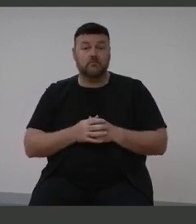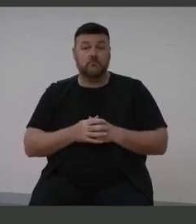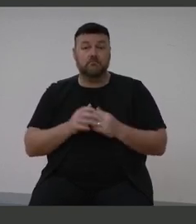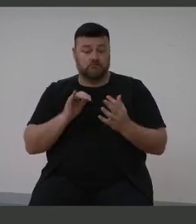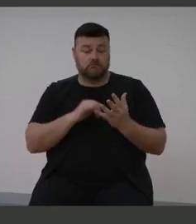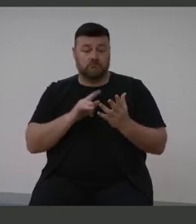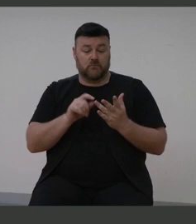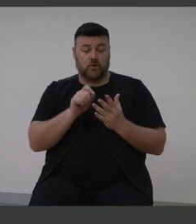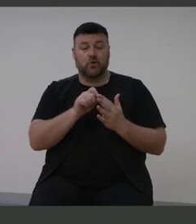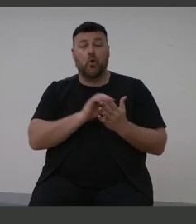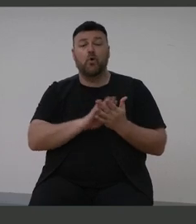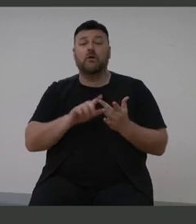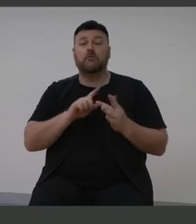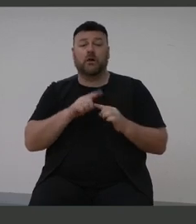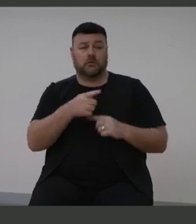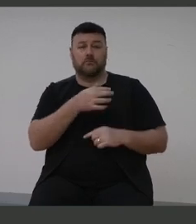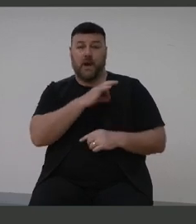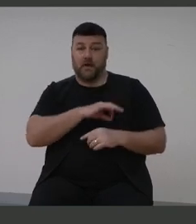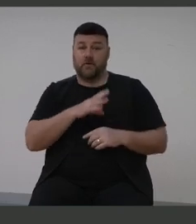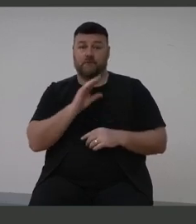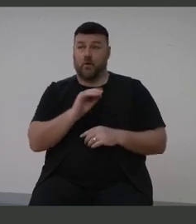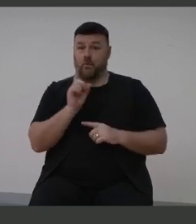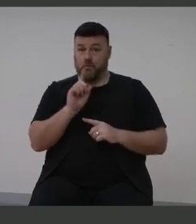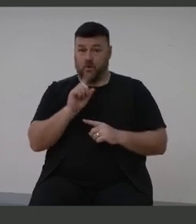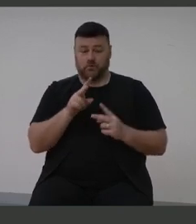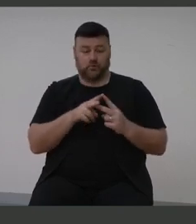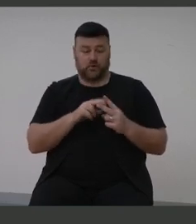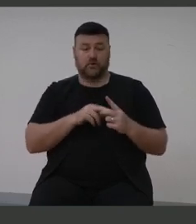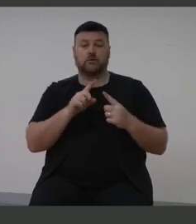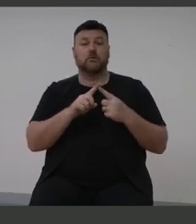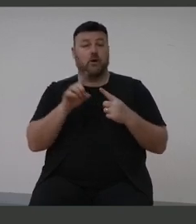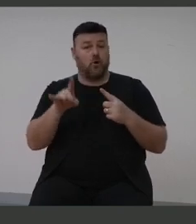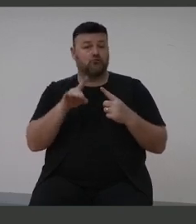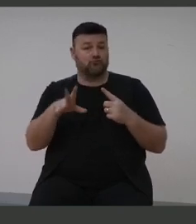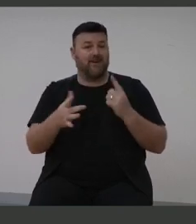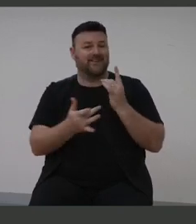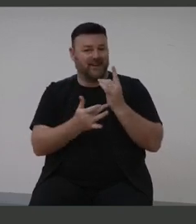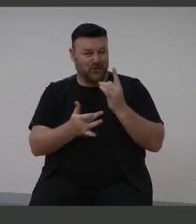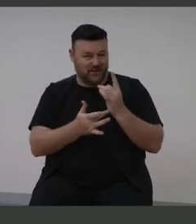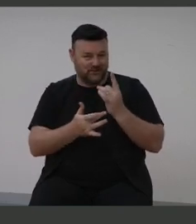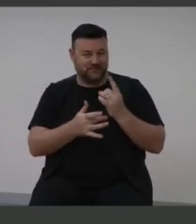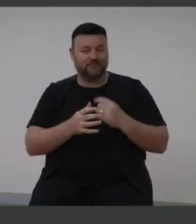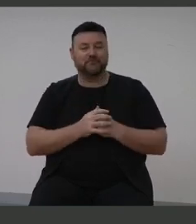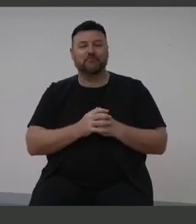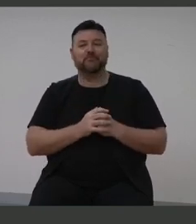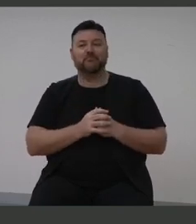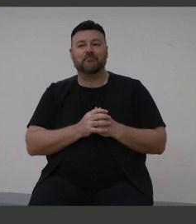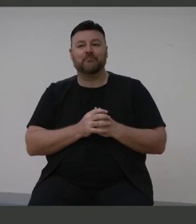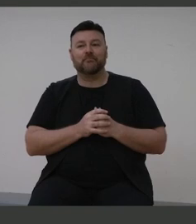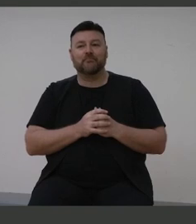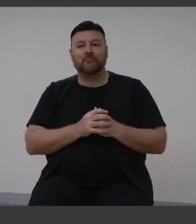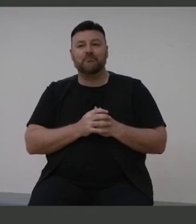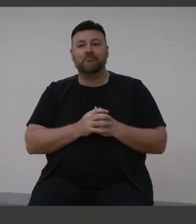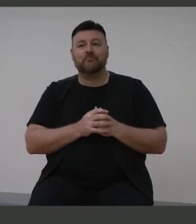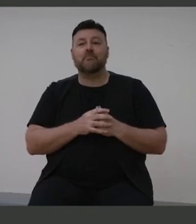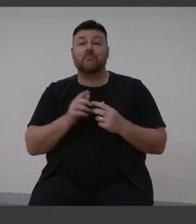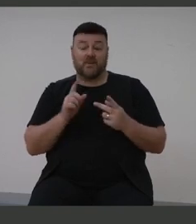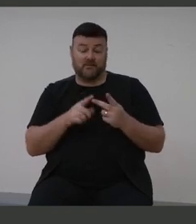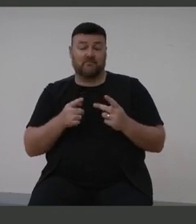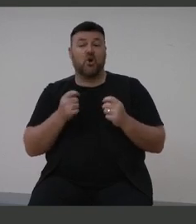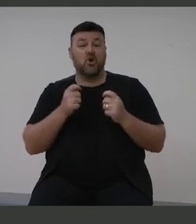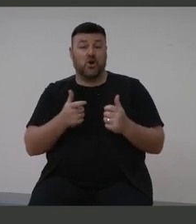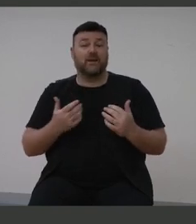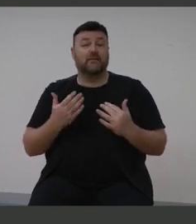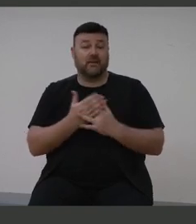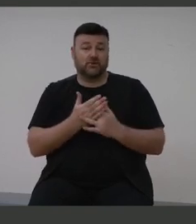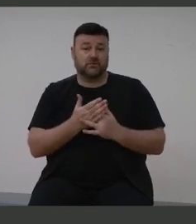from two things. The wonderful technology, Australian technology developed by Cochlear and early intervention services.